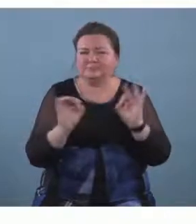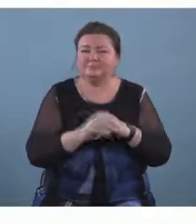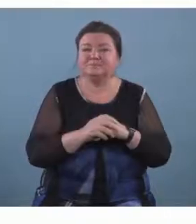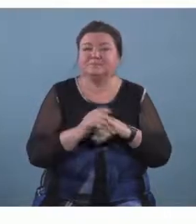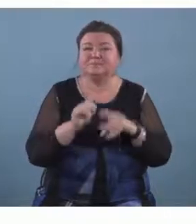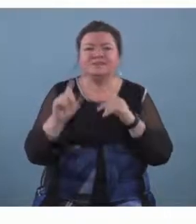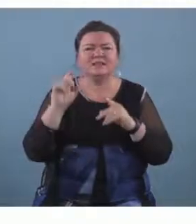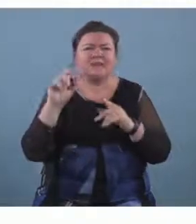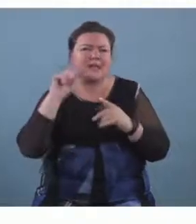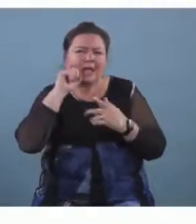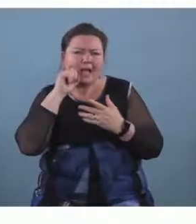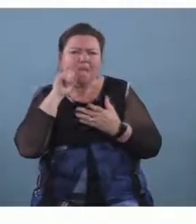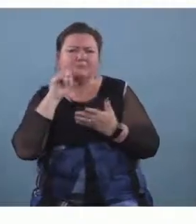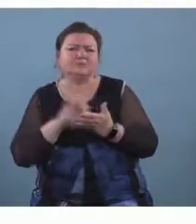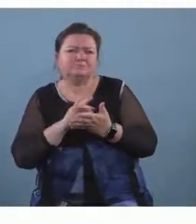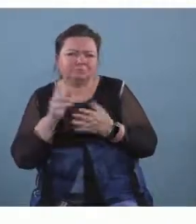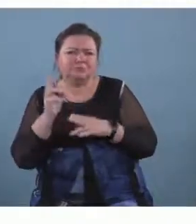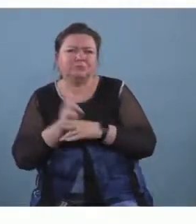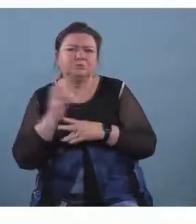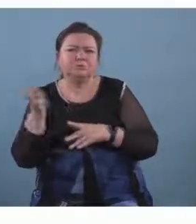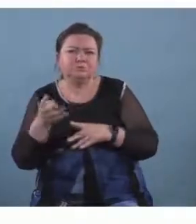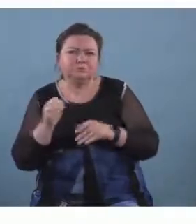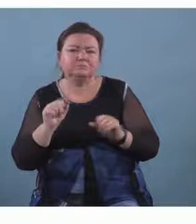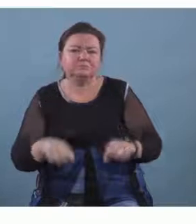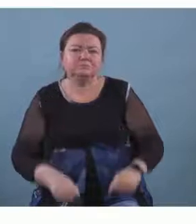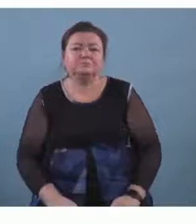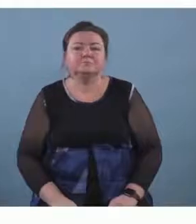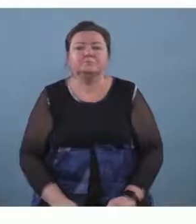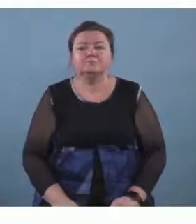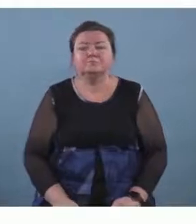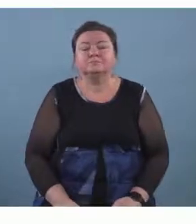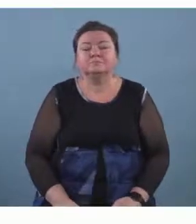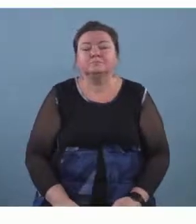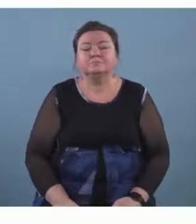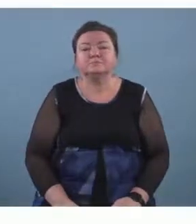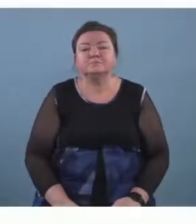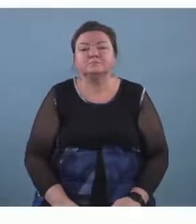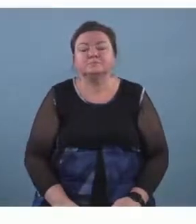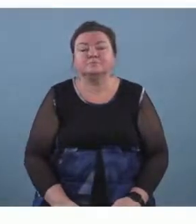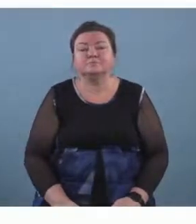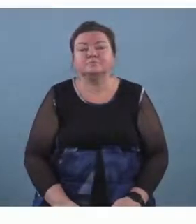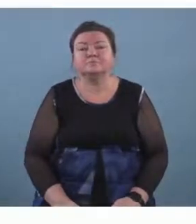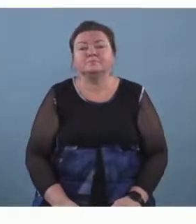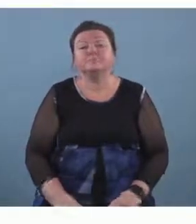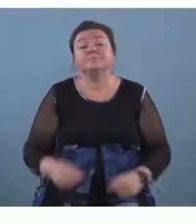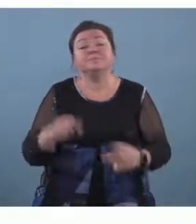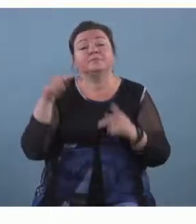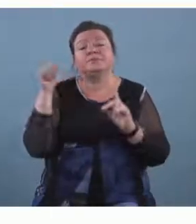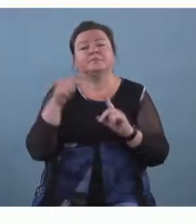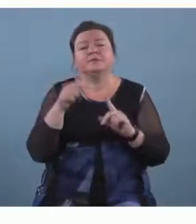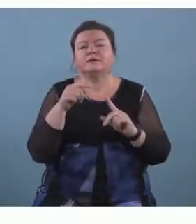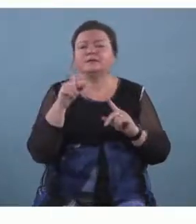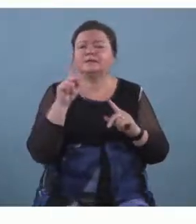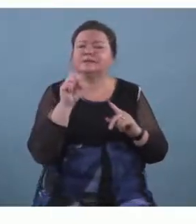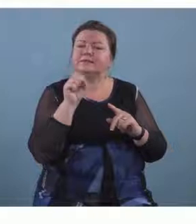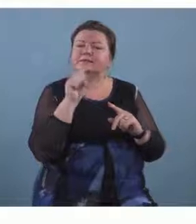devices um i'm just switching this on now what you have here as you can see in the